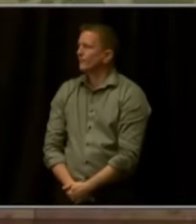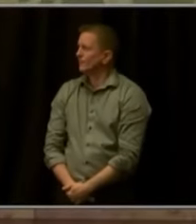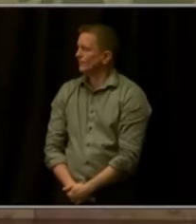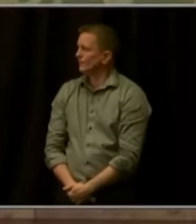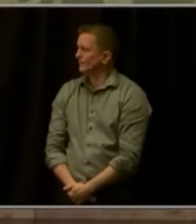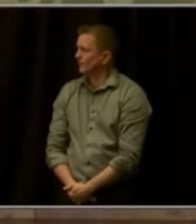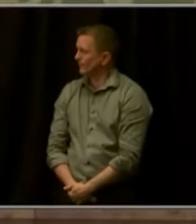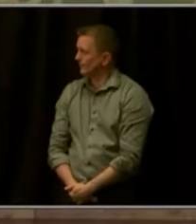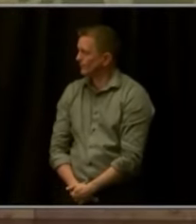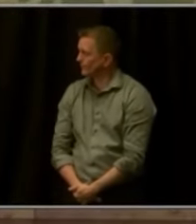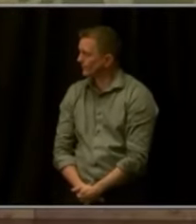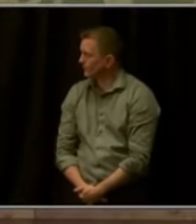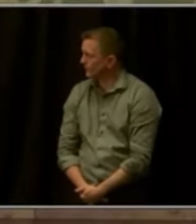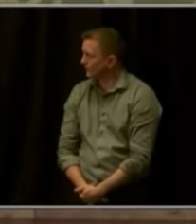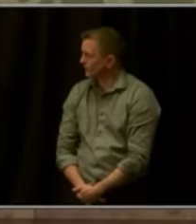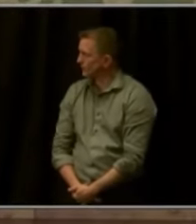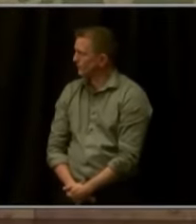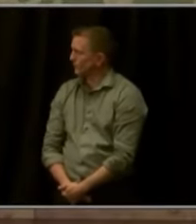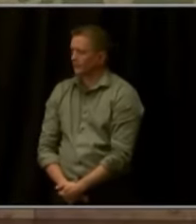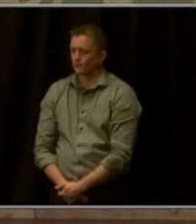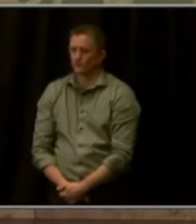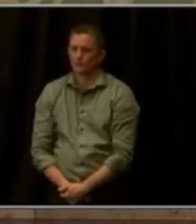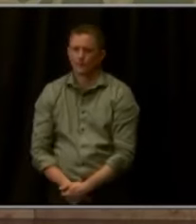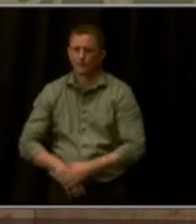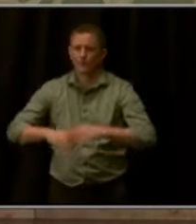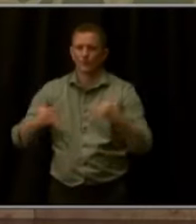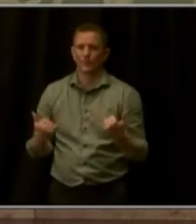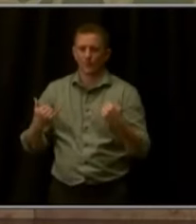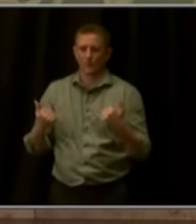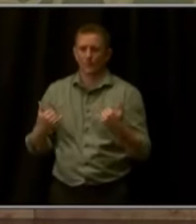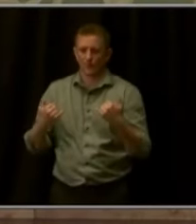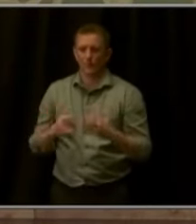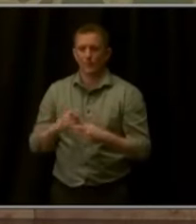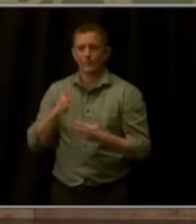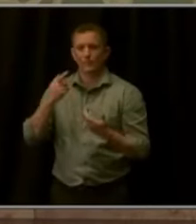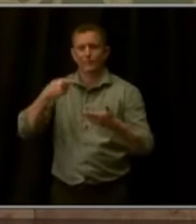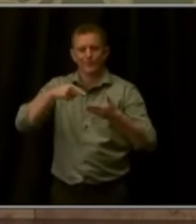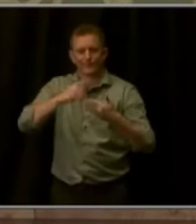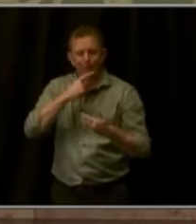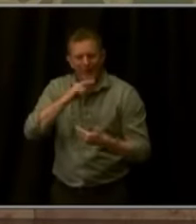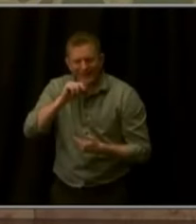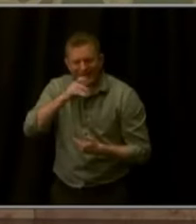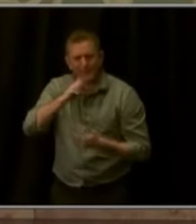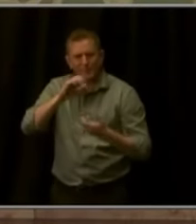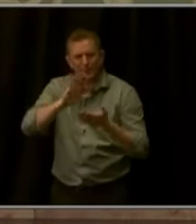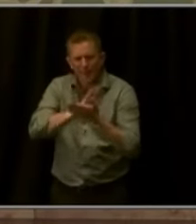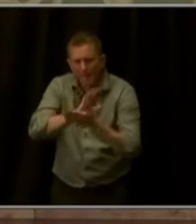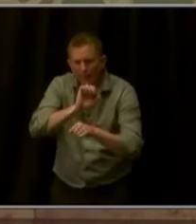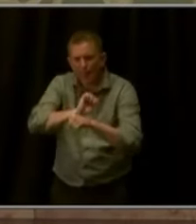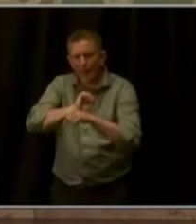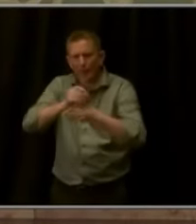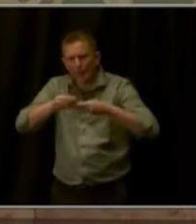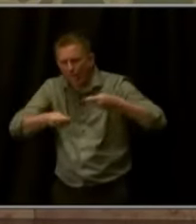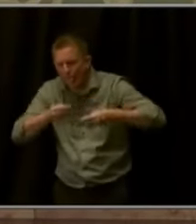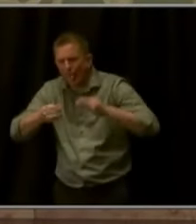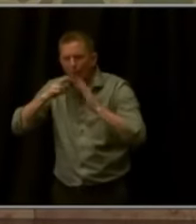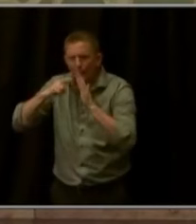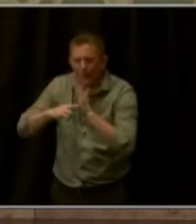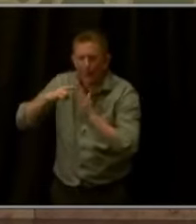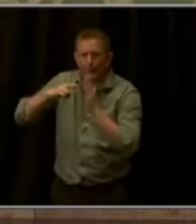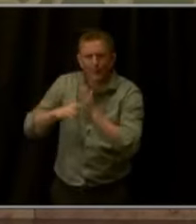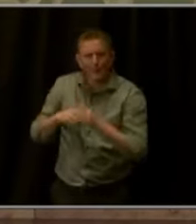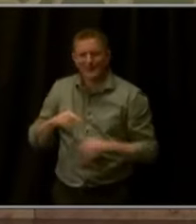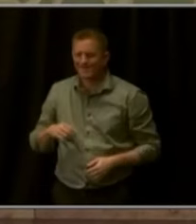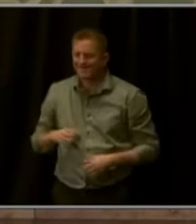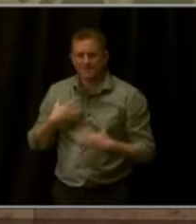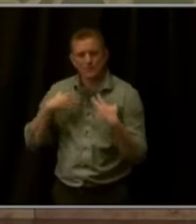Now we need to cut red tape that's holding back local investment and unprecedented federal resources to renewable and clean